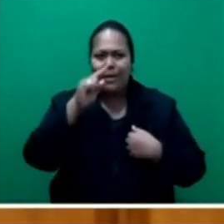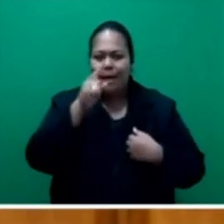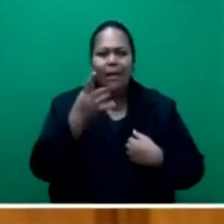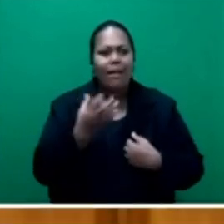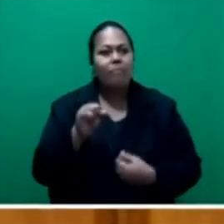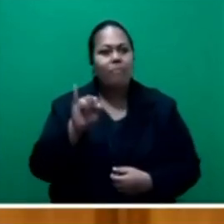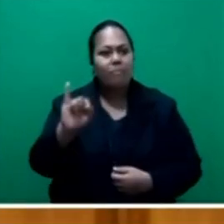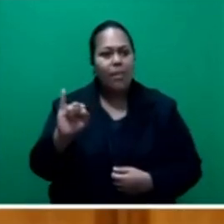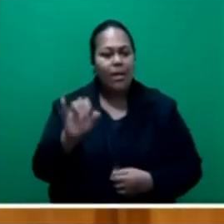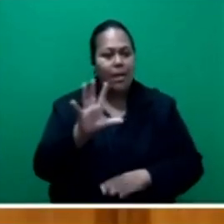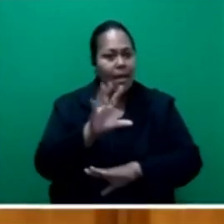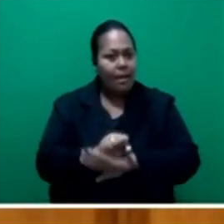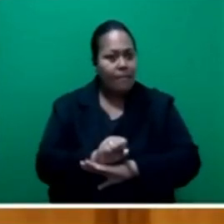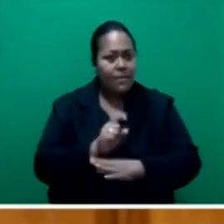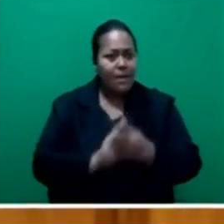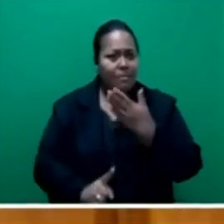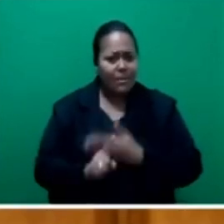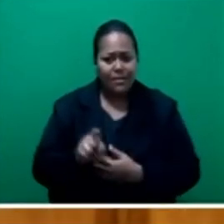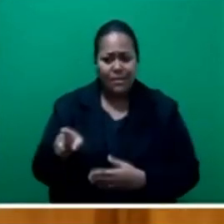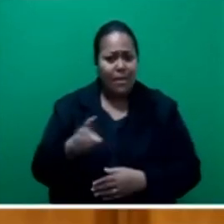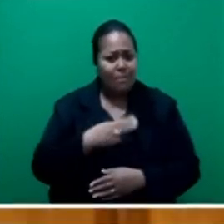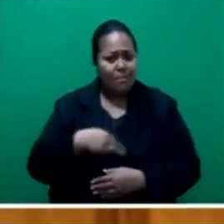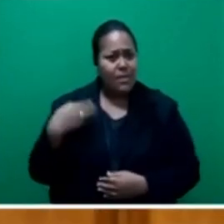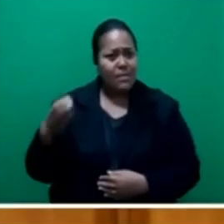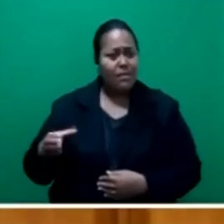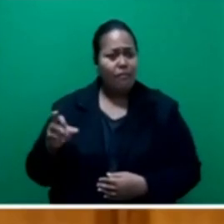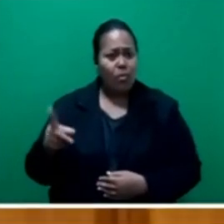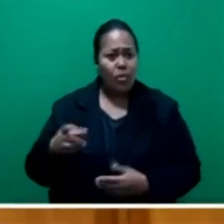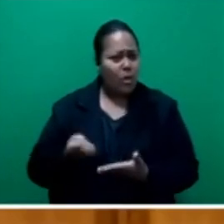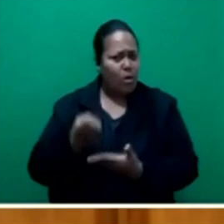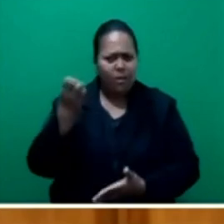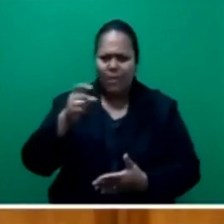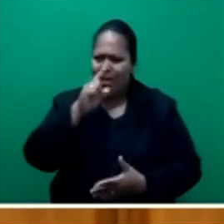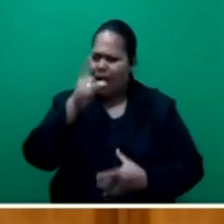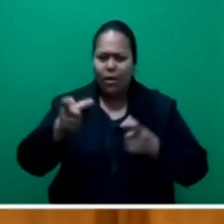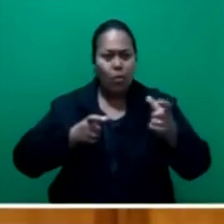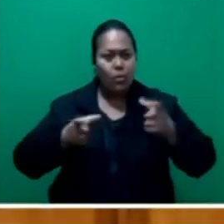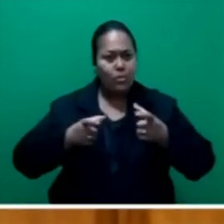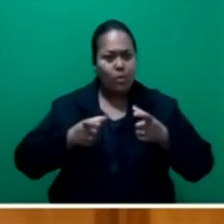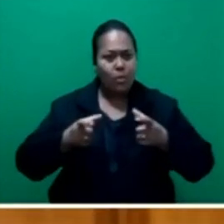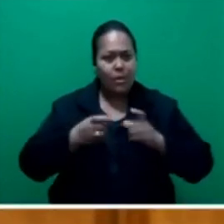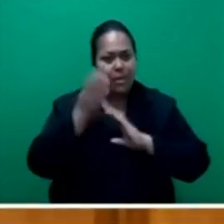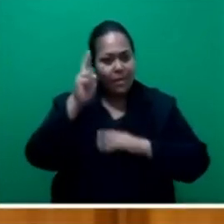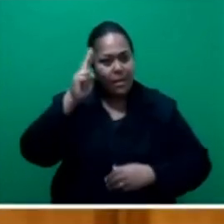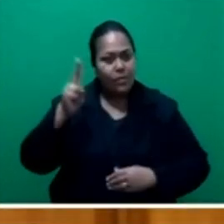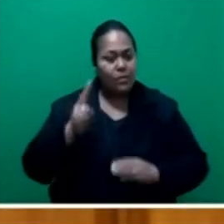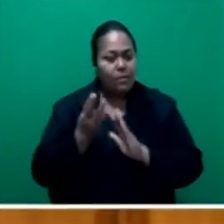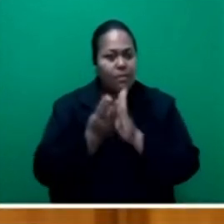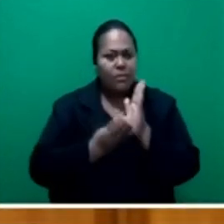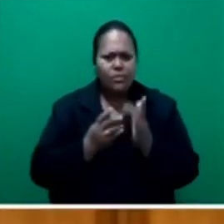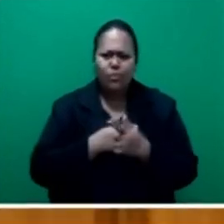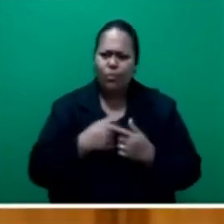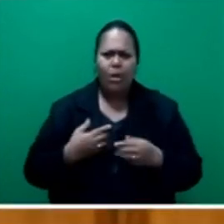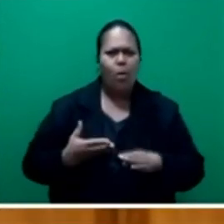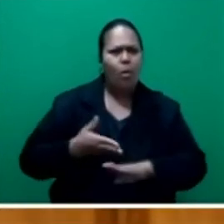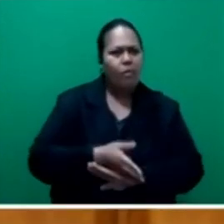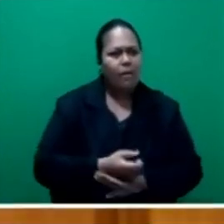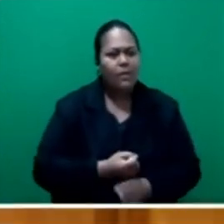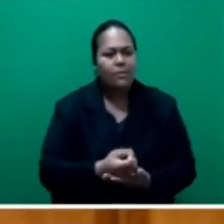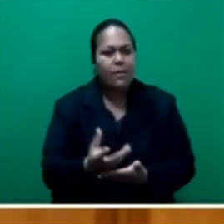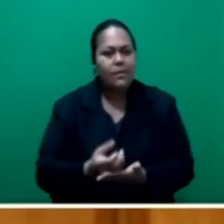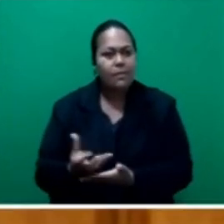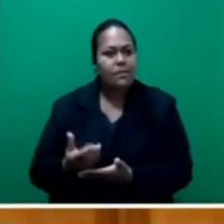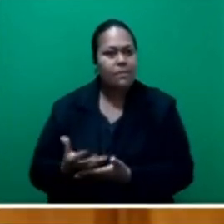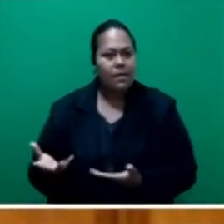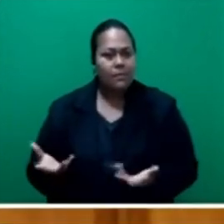where he is unable to control the national budget, and we end up spending well beyond our means. As I see it, Mr. Speaker,